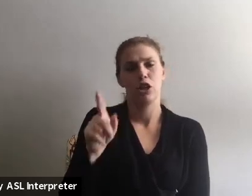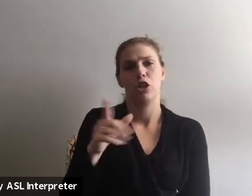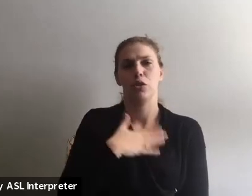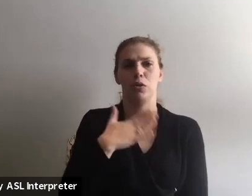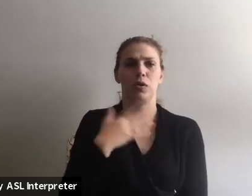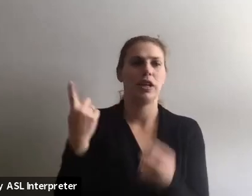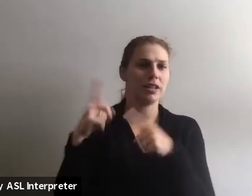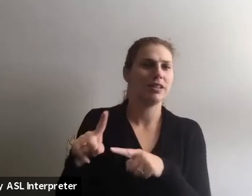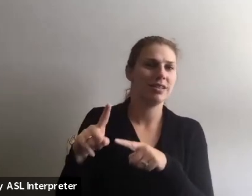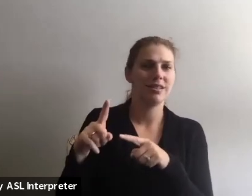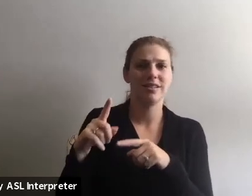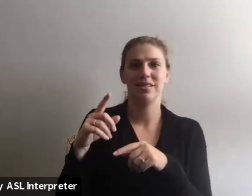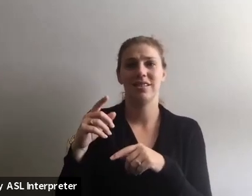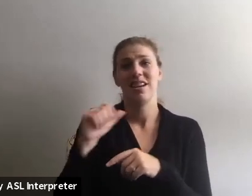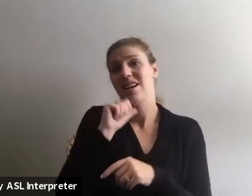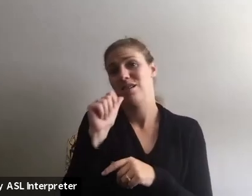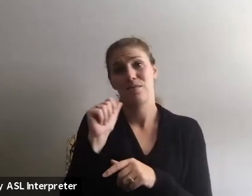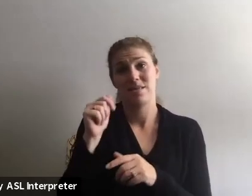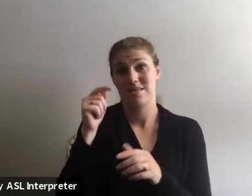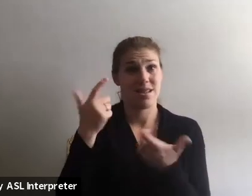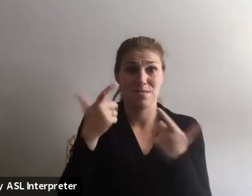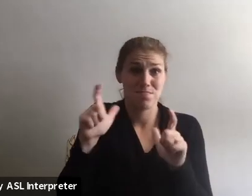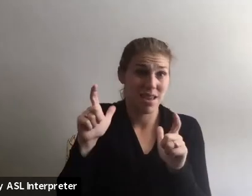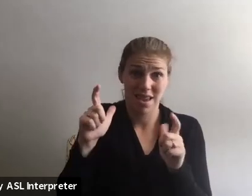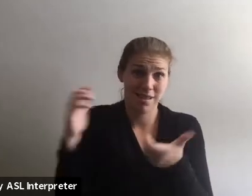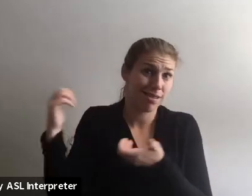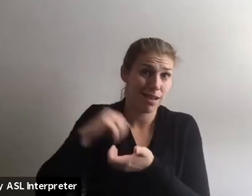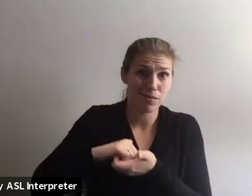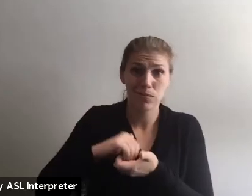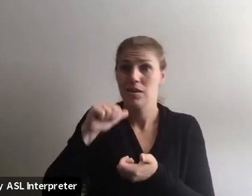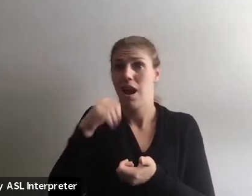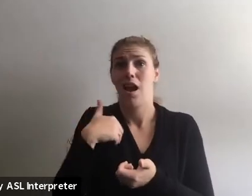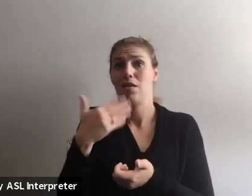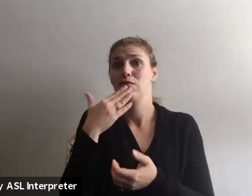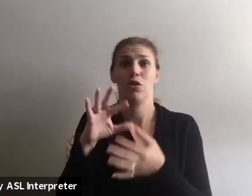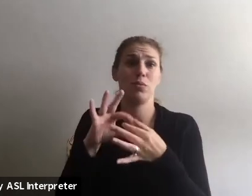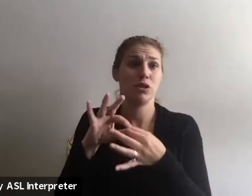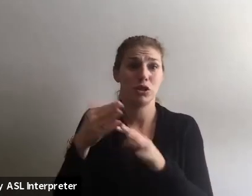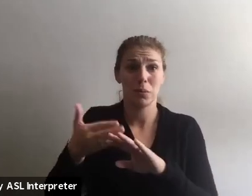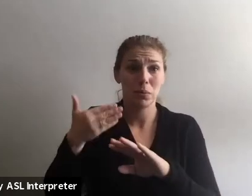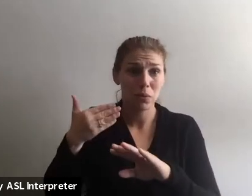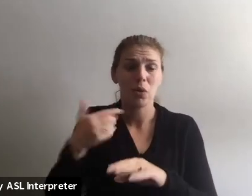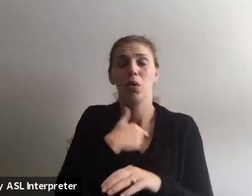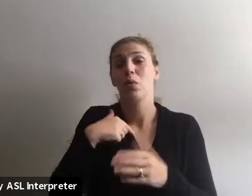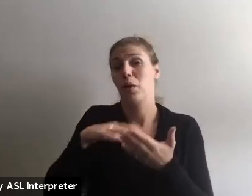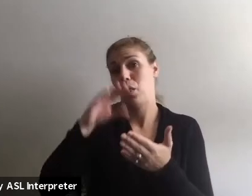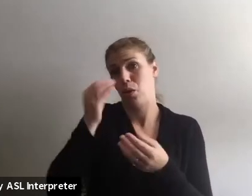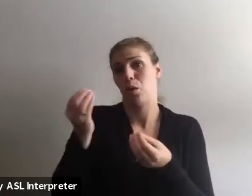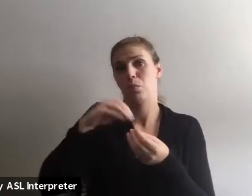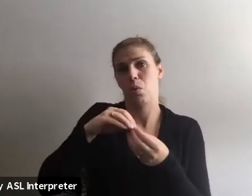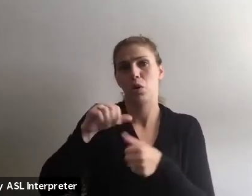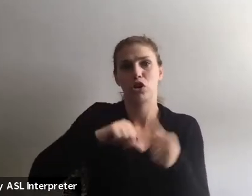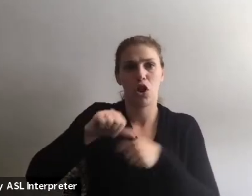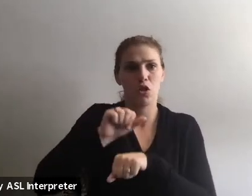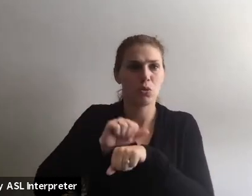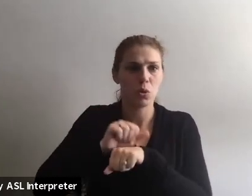video with us. It wasn't a deep collaboration. We didn't really have a strong relationship beforehand. We definitely learned more about each other's work, but